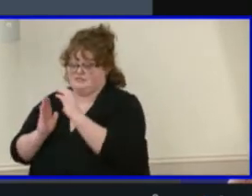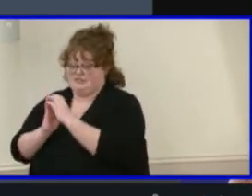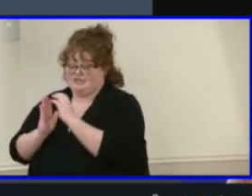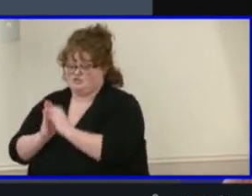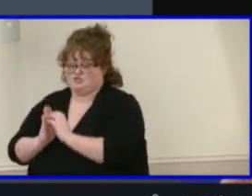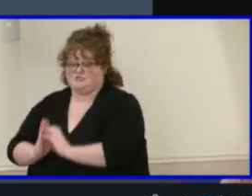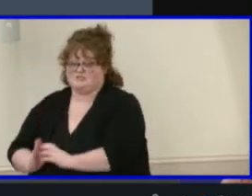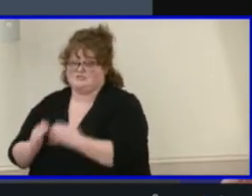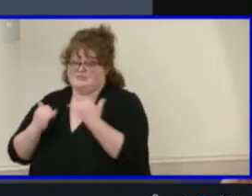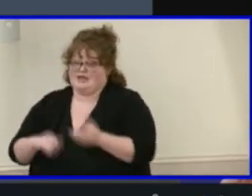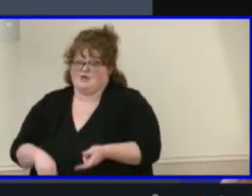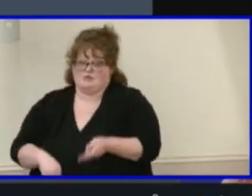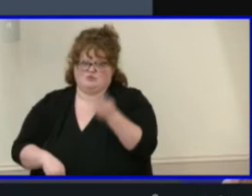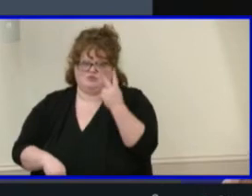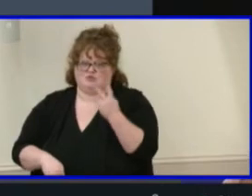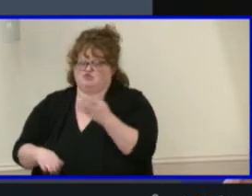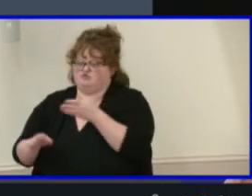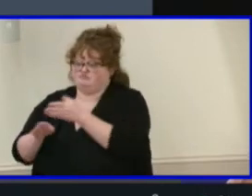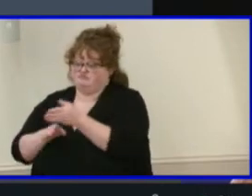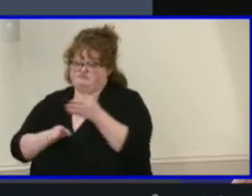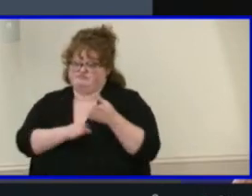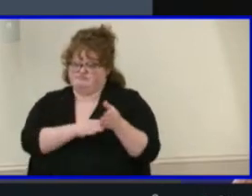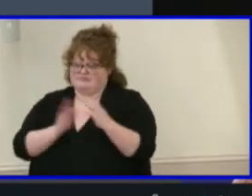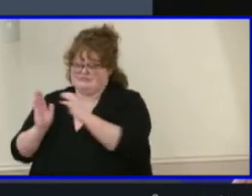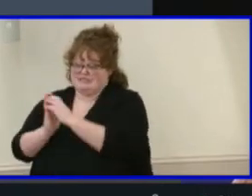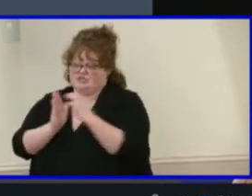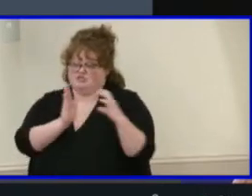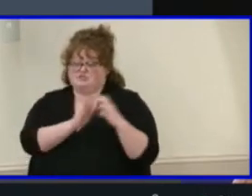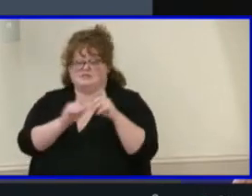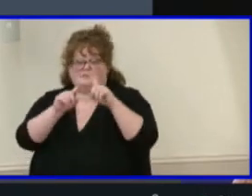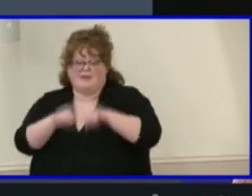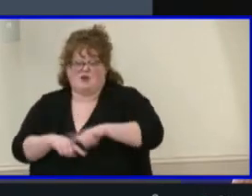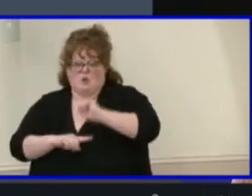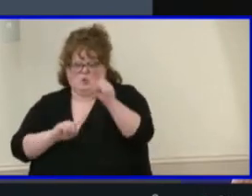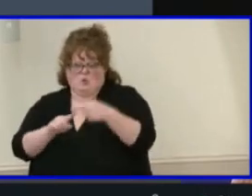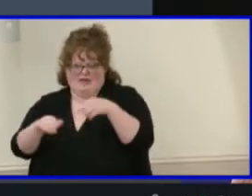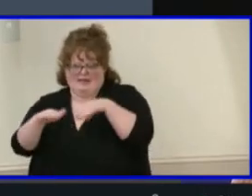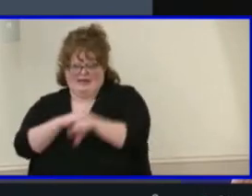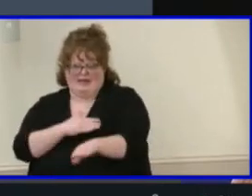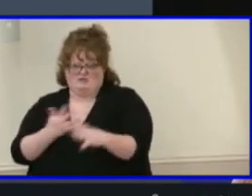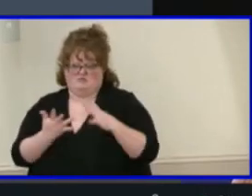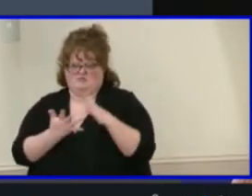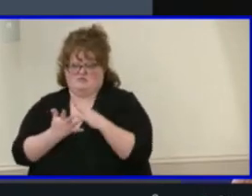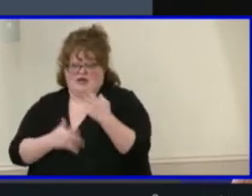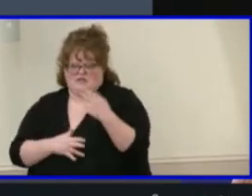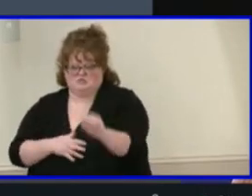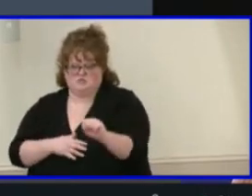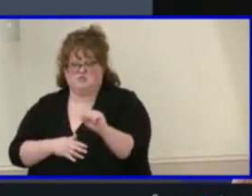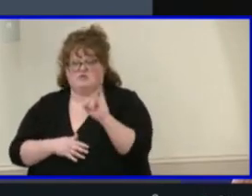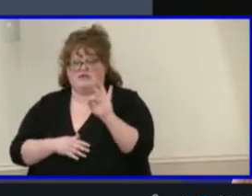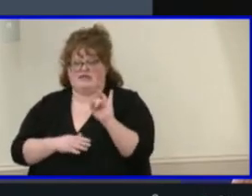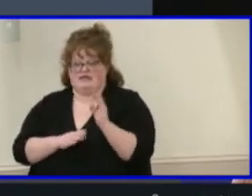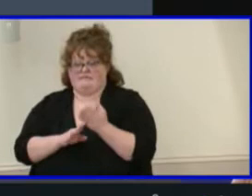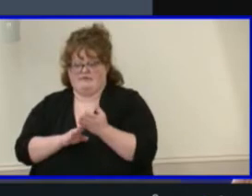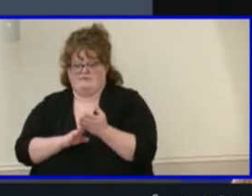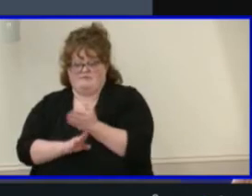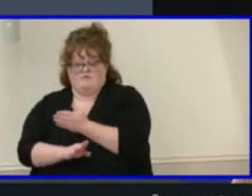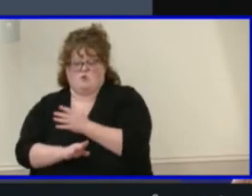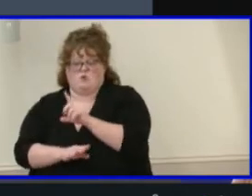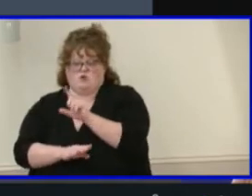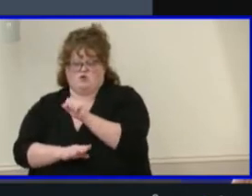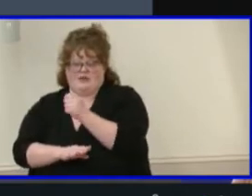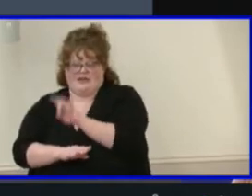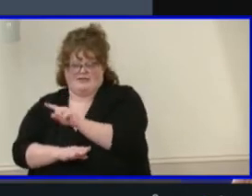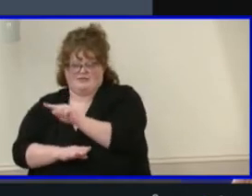two main sections based on whether a student entered 9th grade before the 2018-2019 school year or during or after the